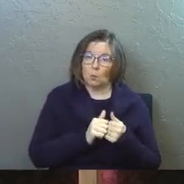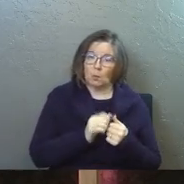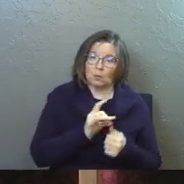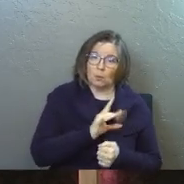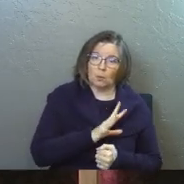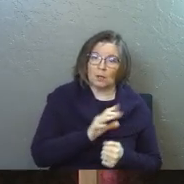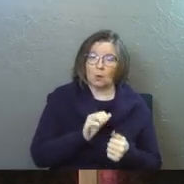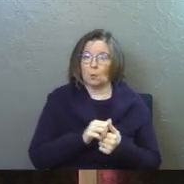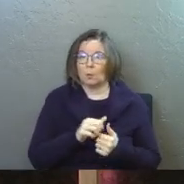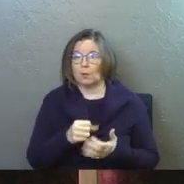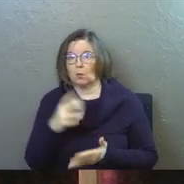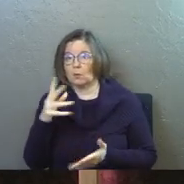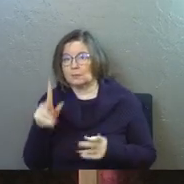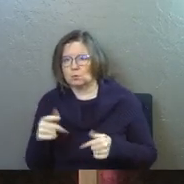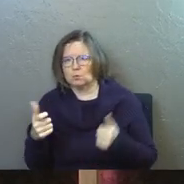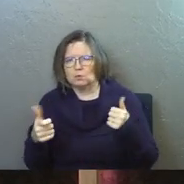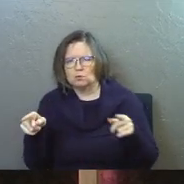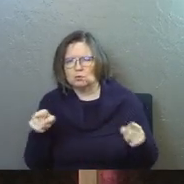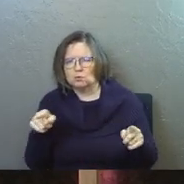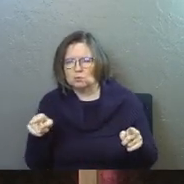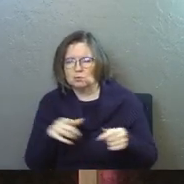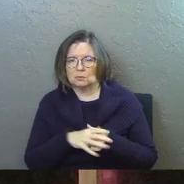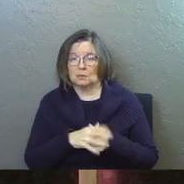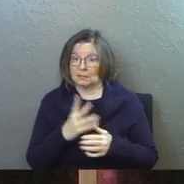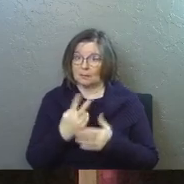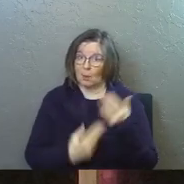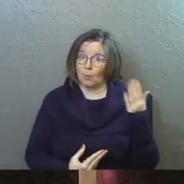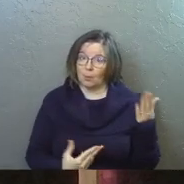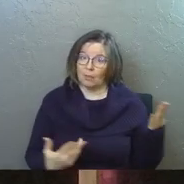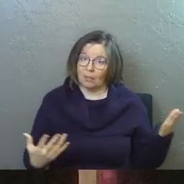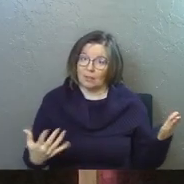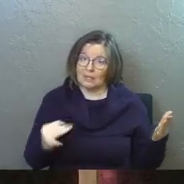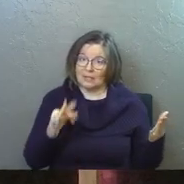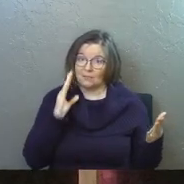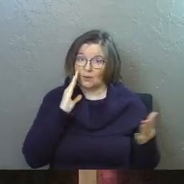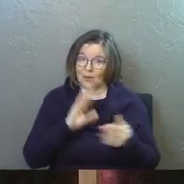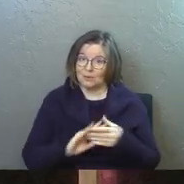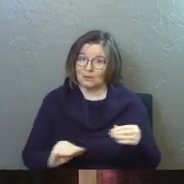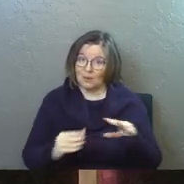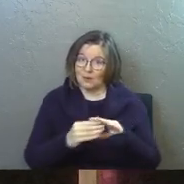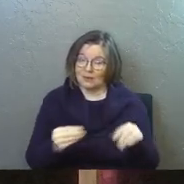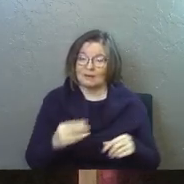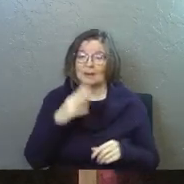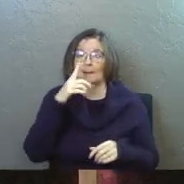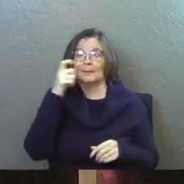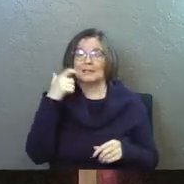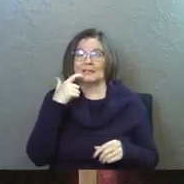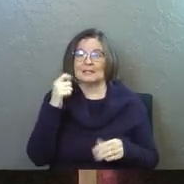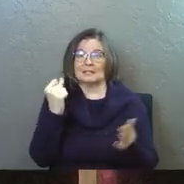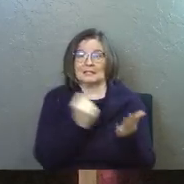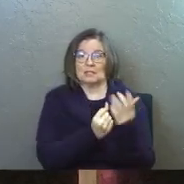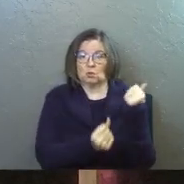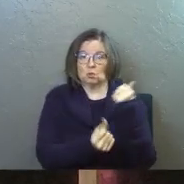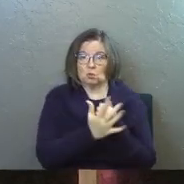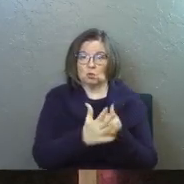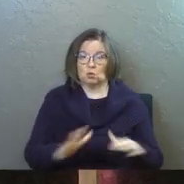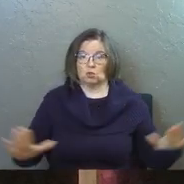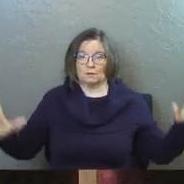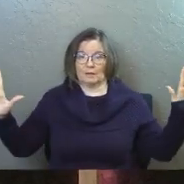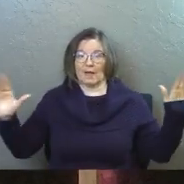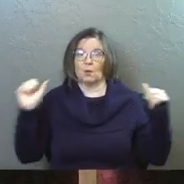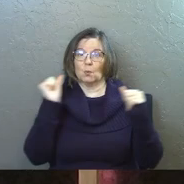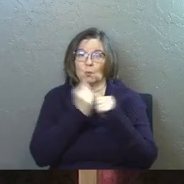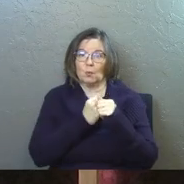with the wicked or is it with a rich person? It's both. If you know the story, because he's crucified with